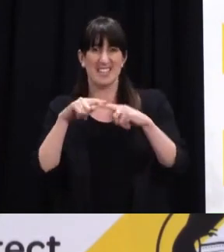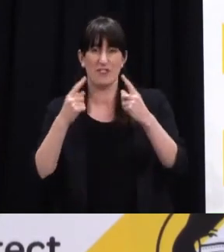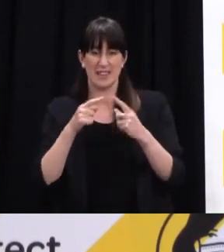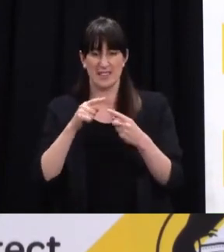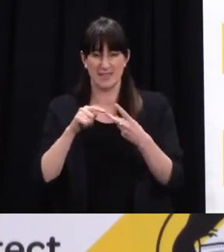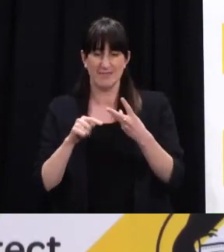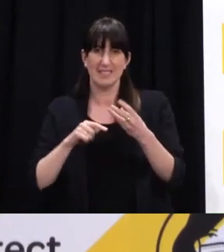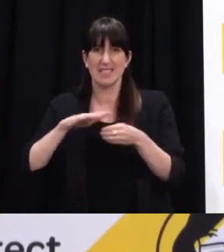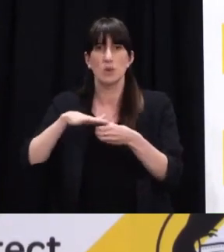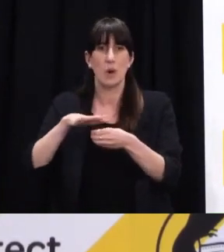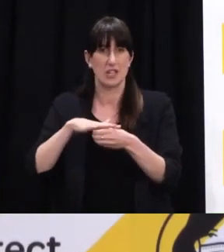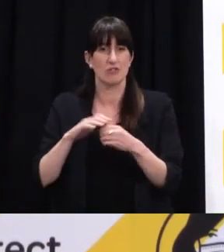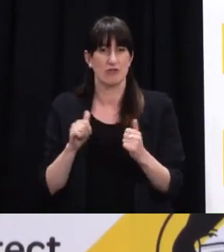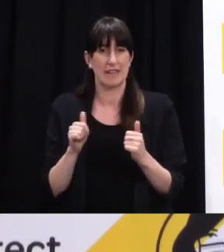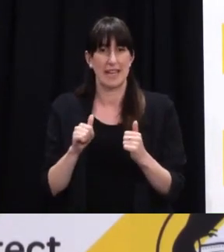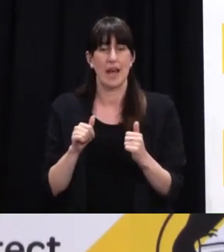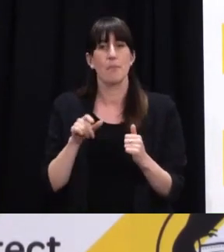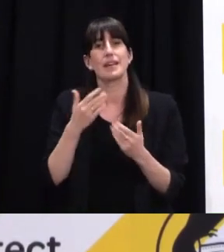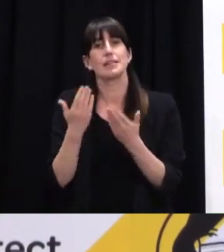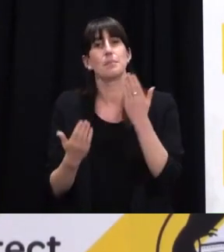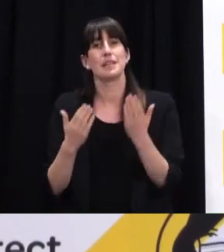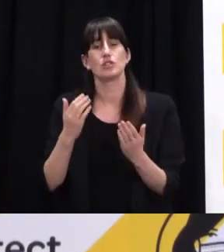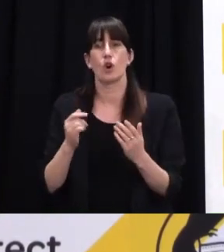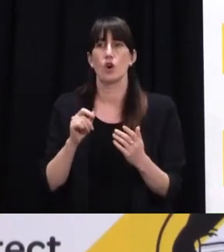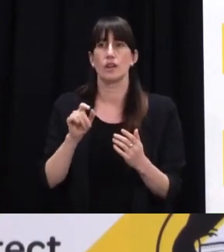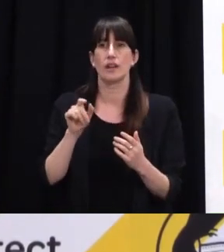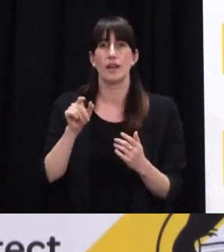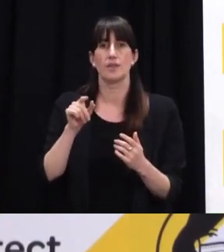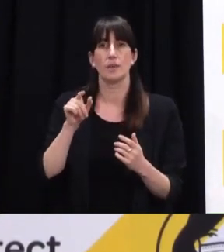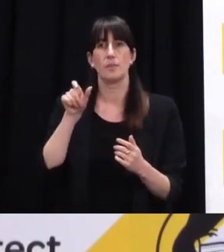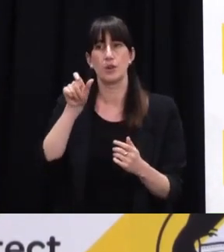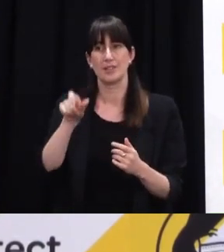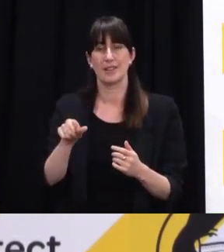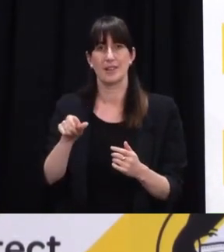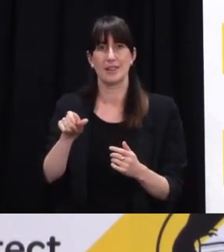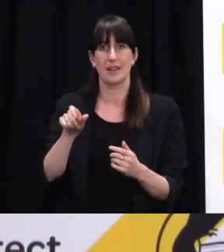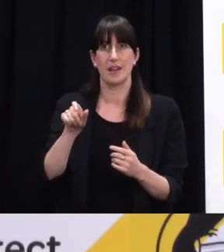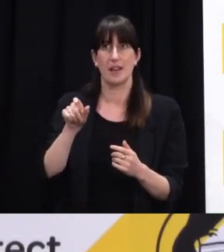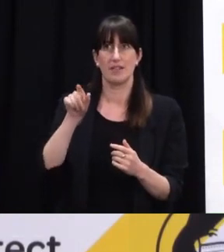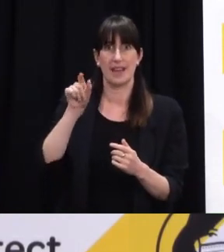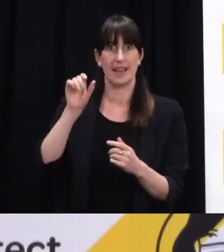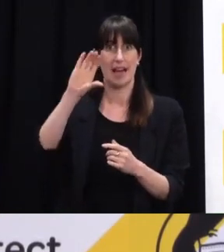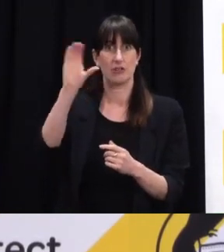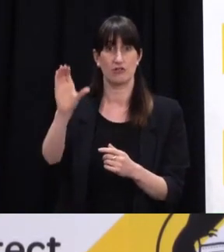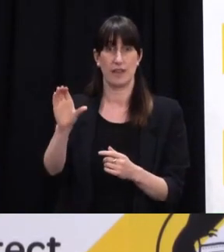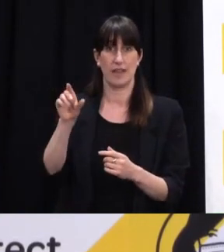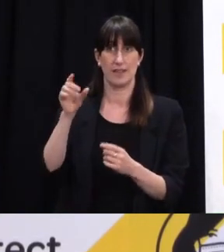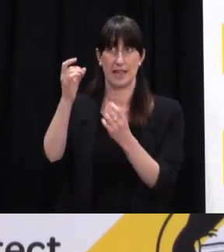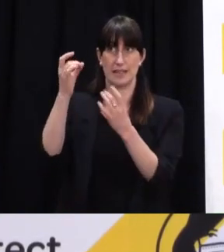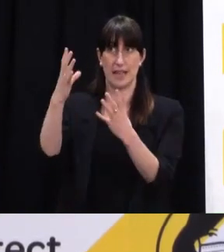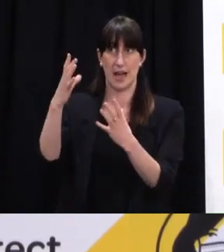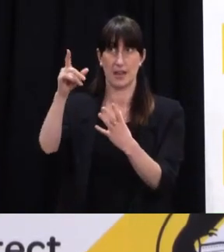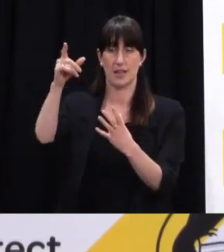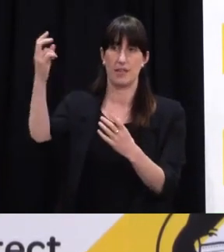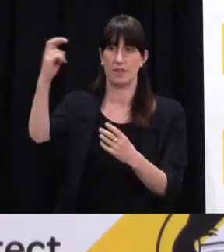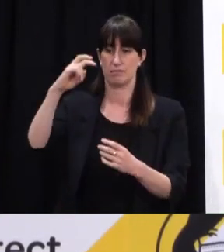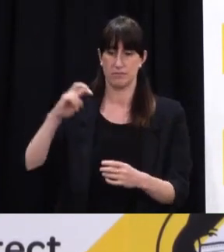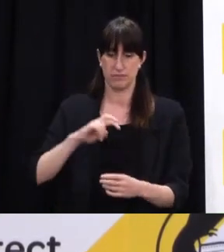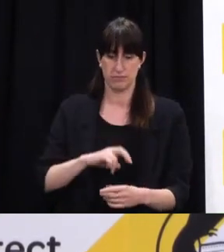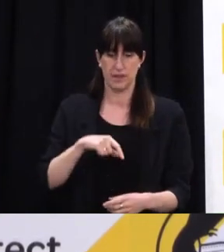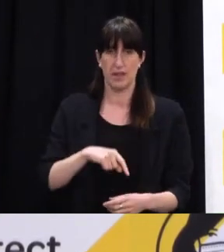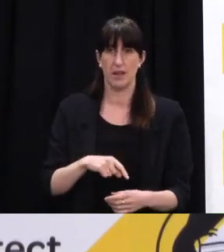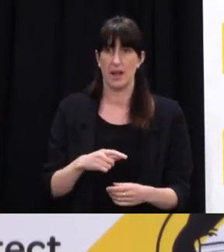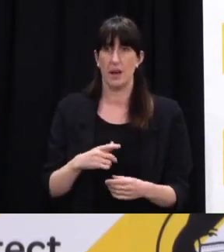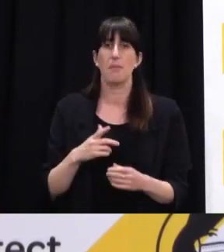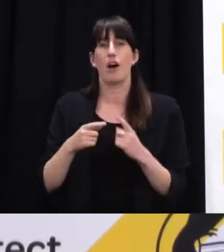individual country profiles look like in the way that we're risk assessing and again, vaccine status is one of the most important factors within that.